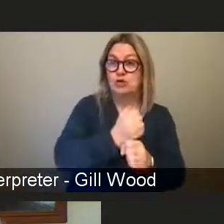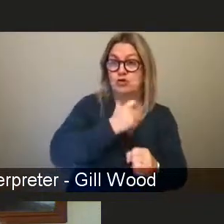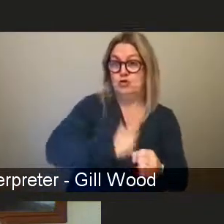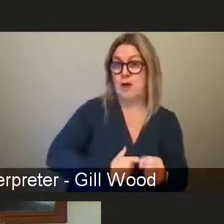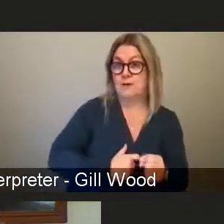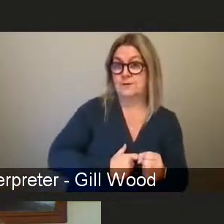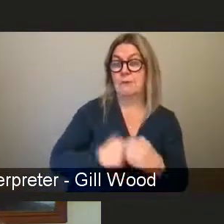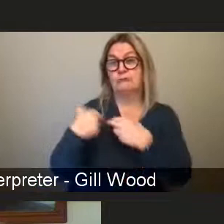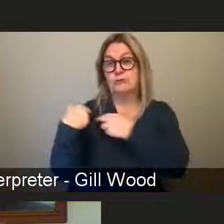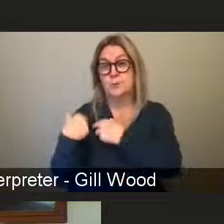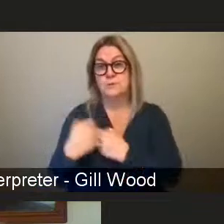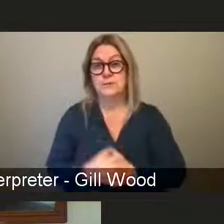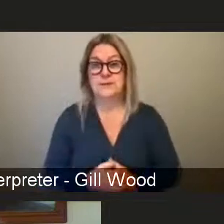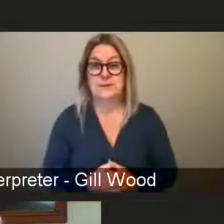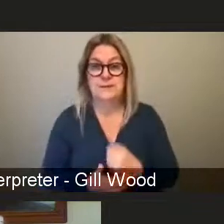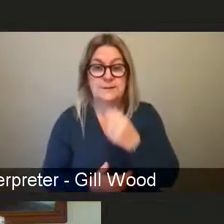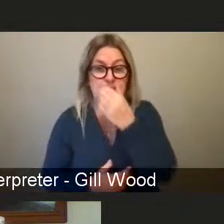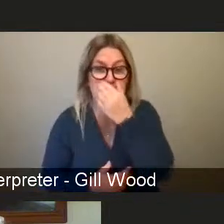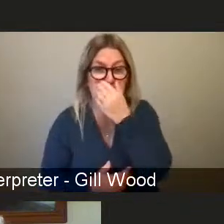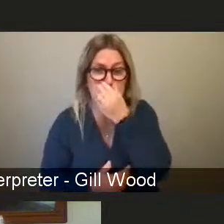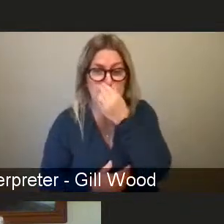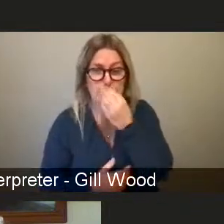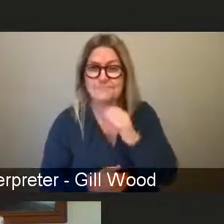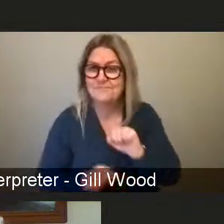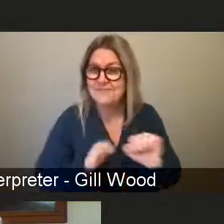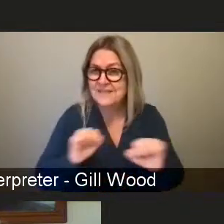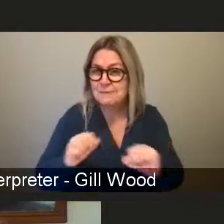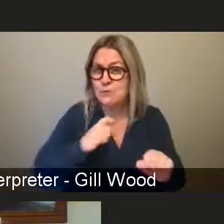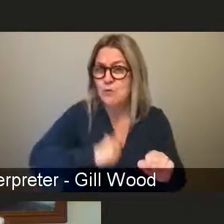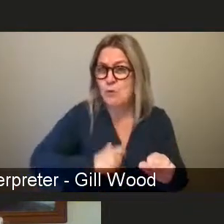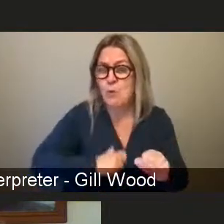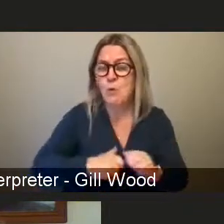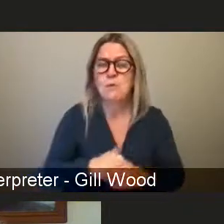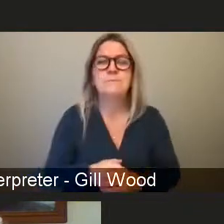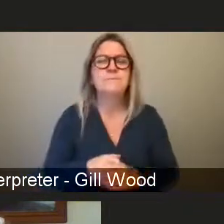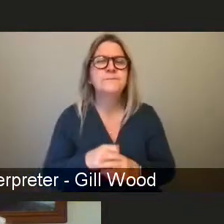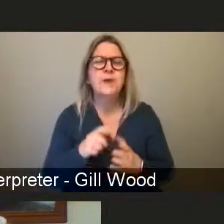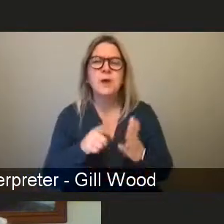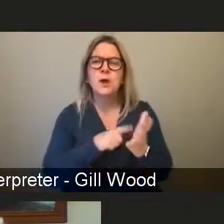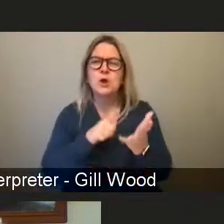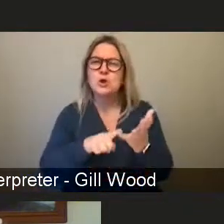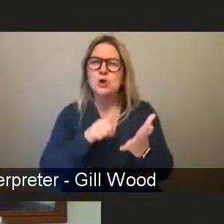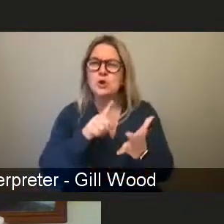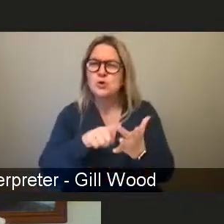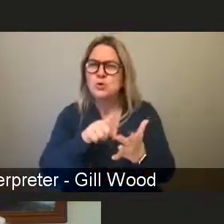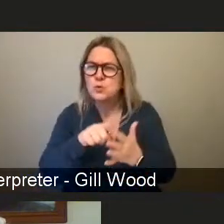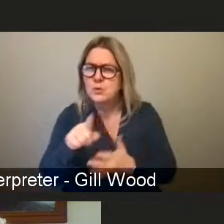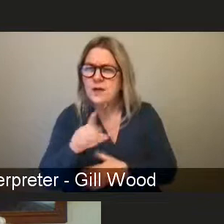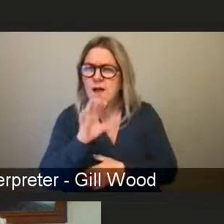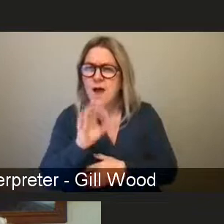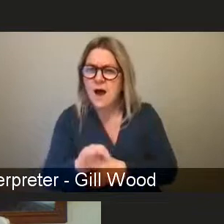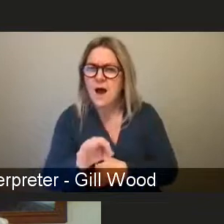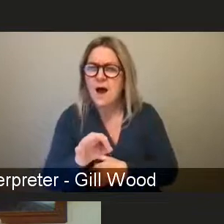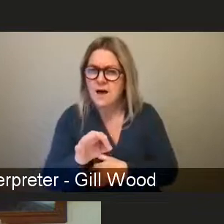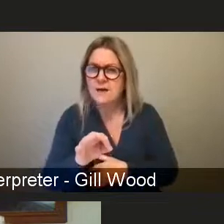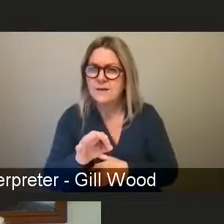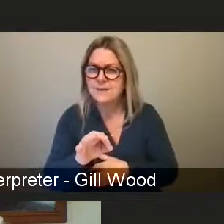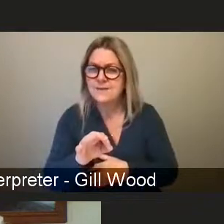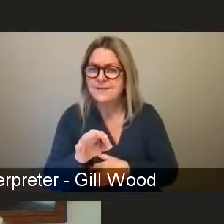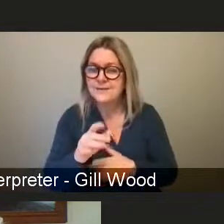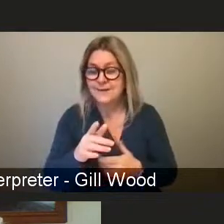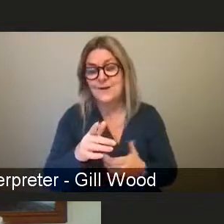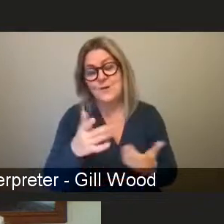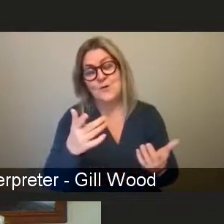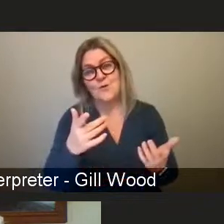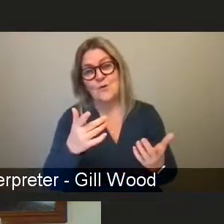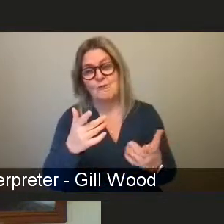Jules's question about what does it take to stay in this given that and you can see from the color of my hair, I've been doing it longer than probably